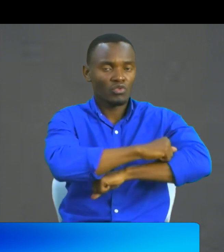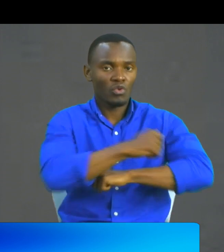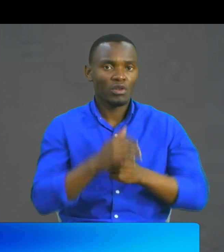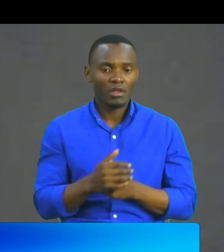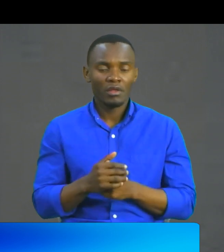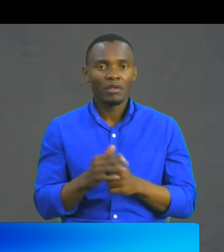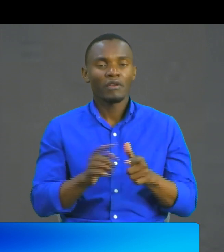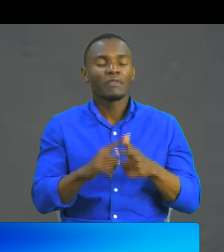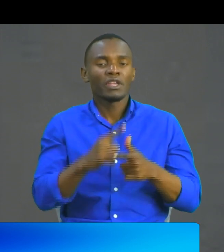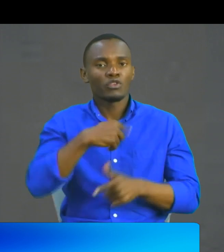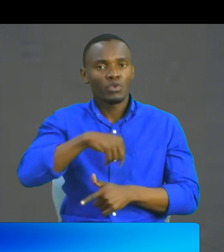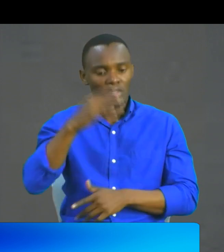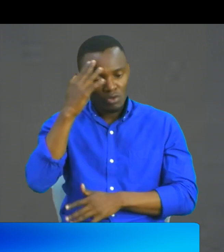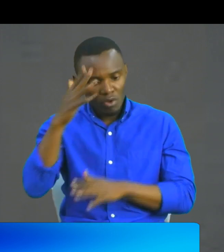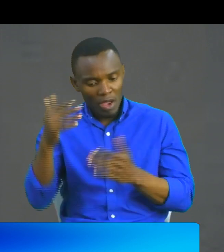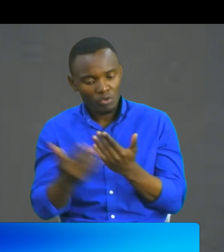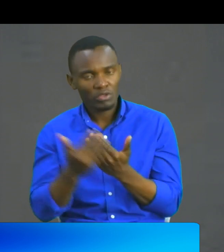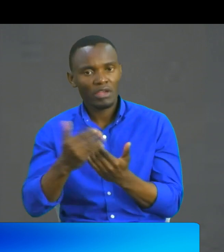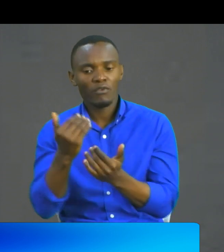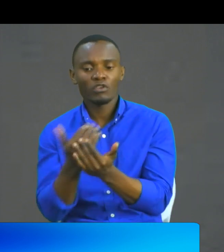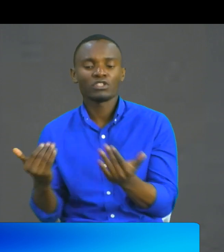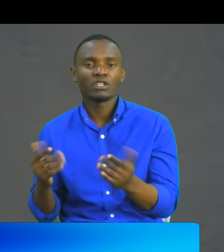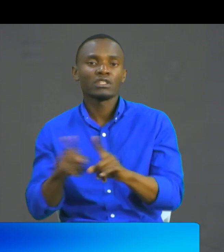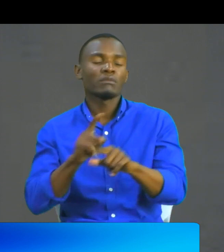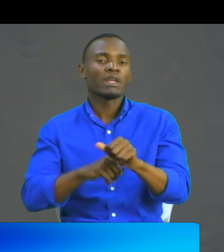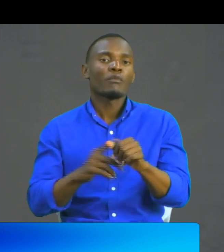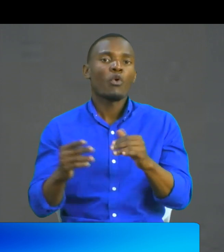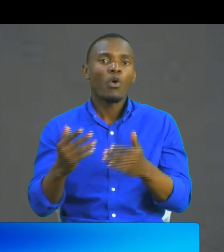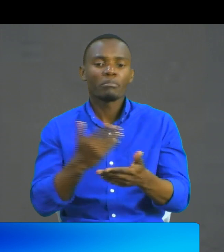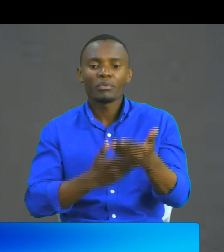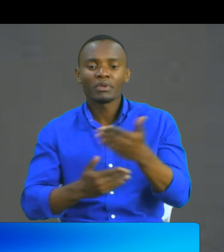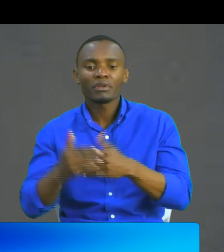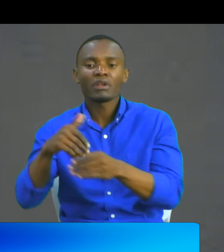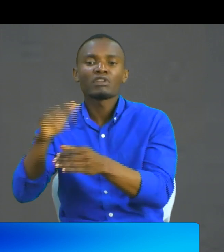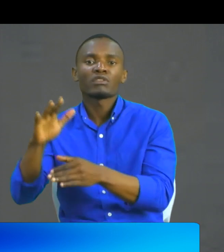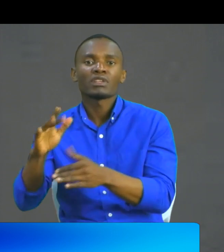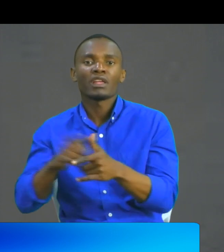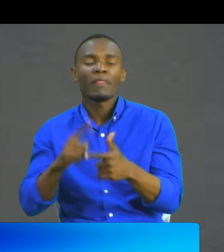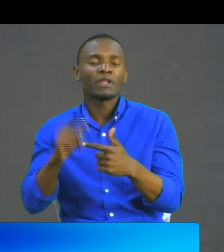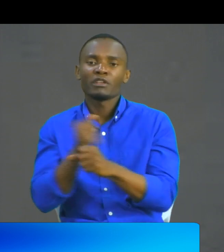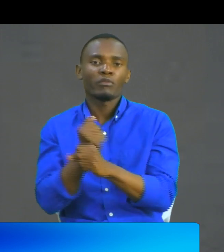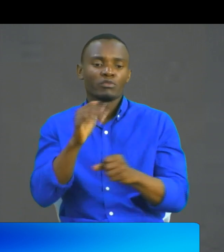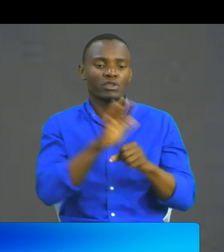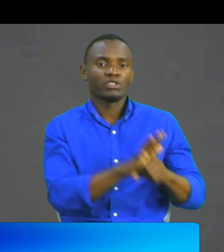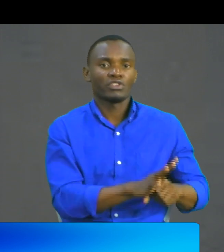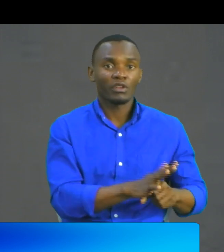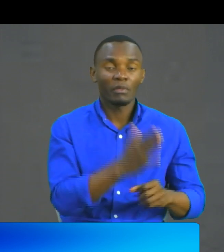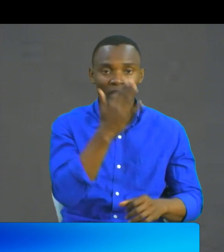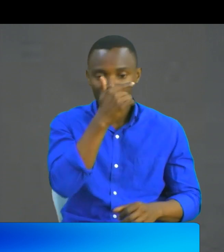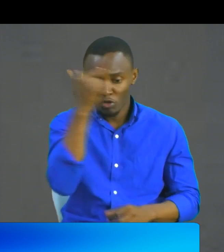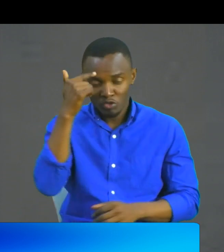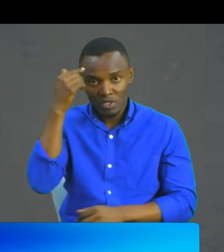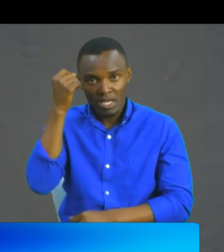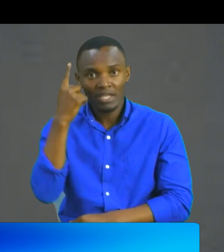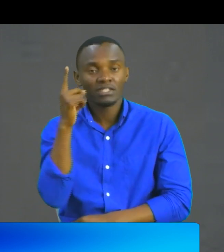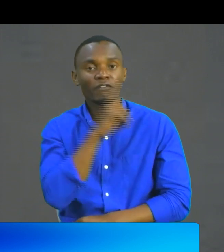handle these children. When they meet them out there, they will not be among the people who will be stoning them or mistreating them because they don't understand them.